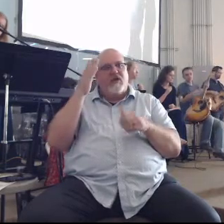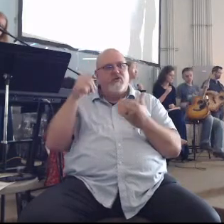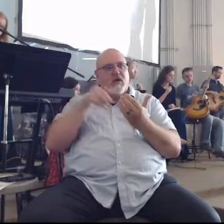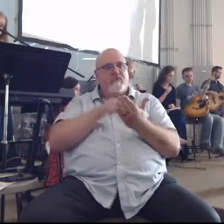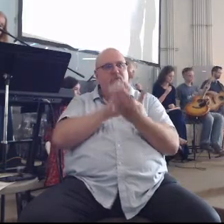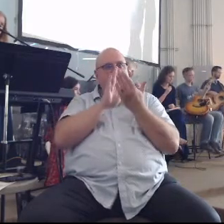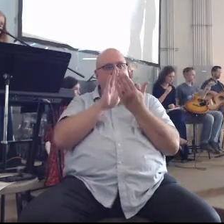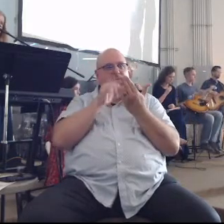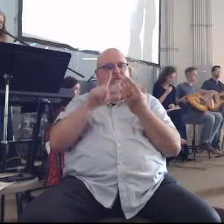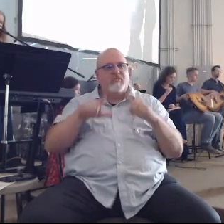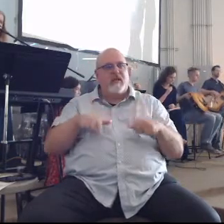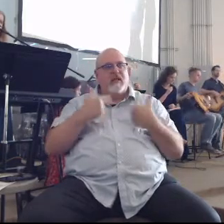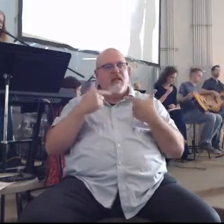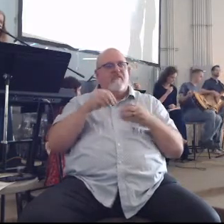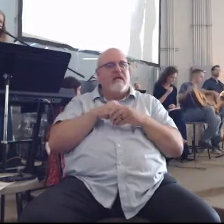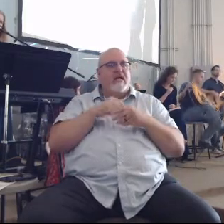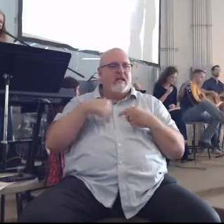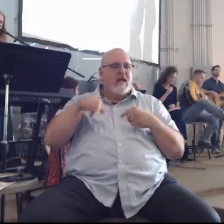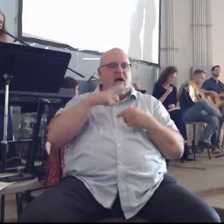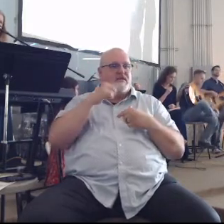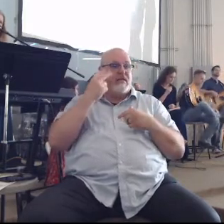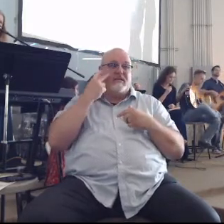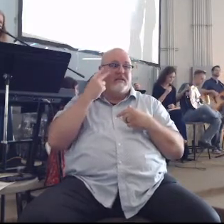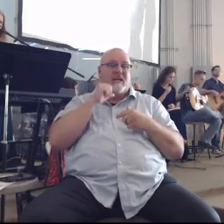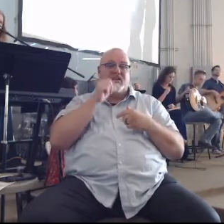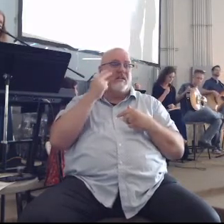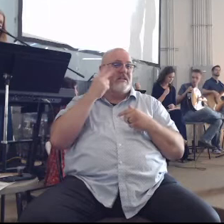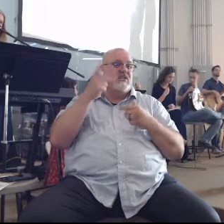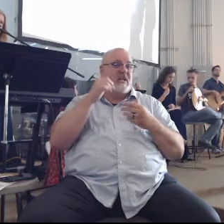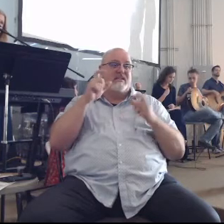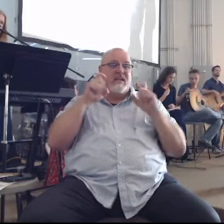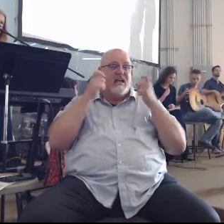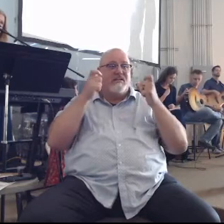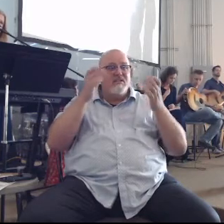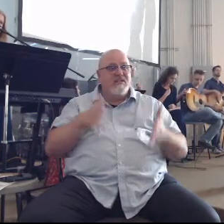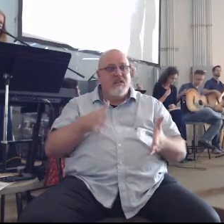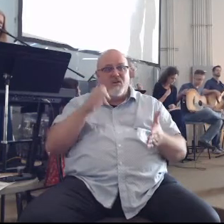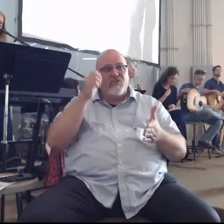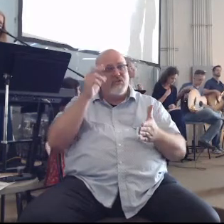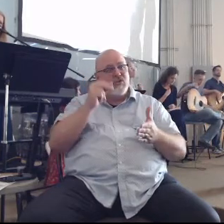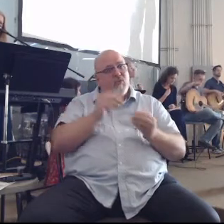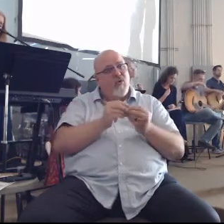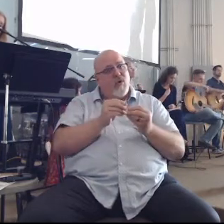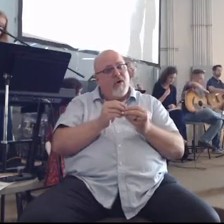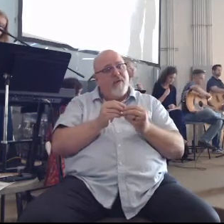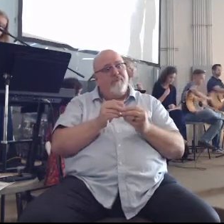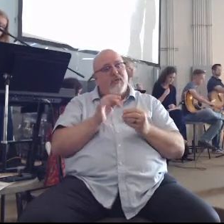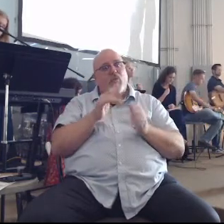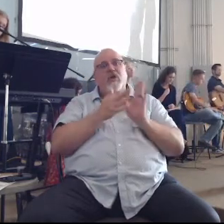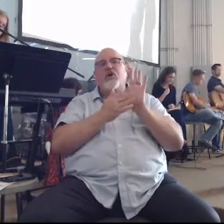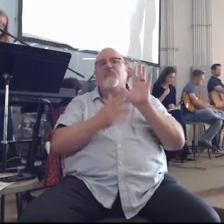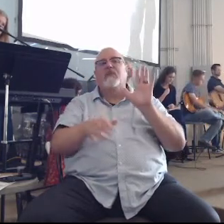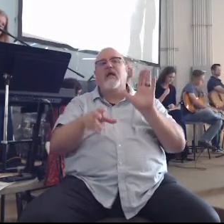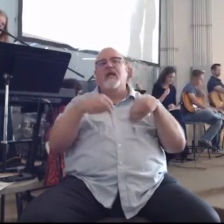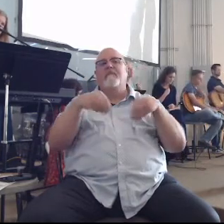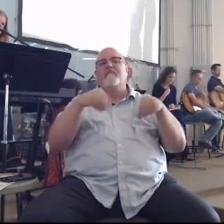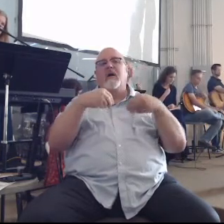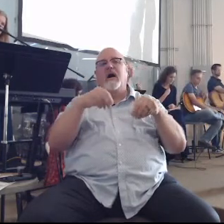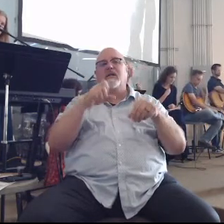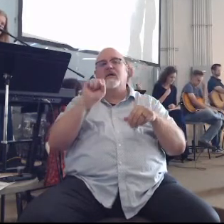to us but to live in us is that he doesn't see us as sinners anymore we we blood bought saints